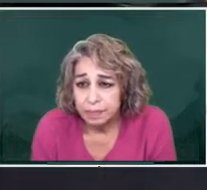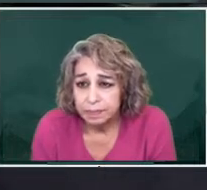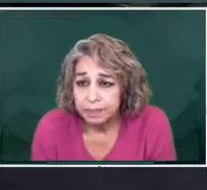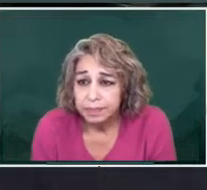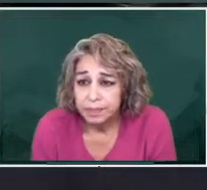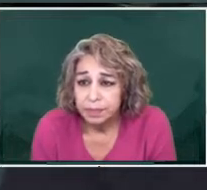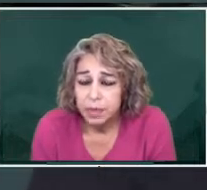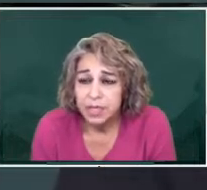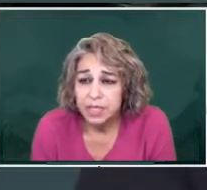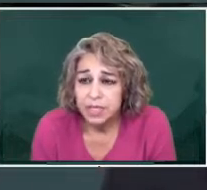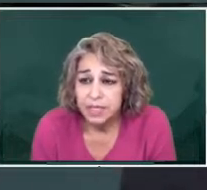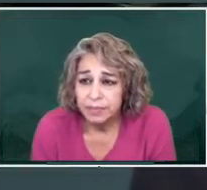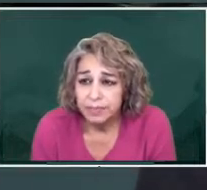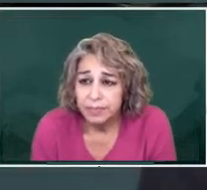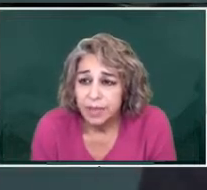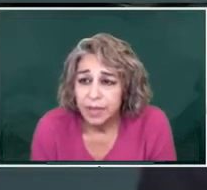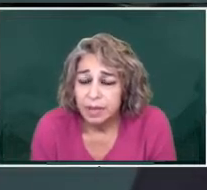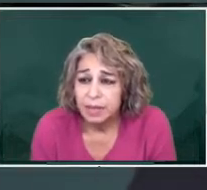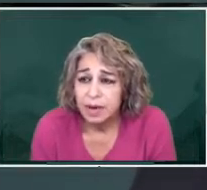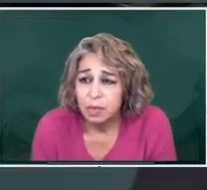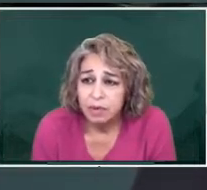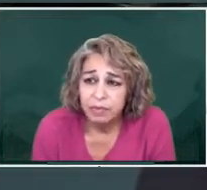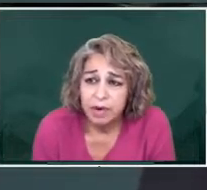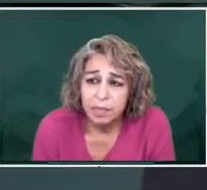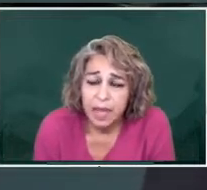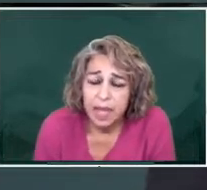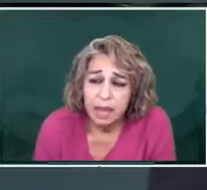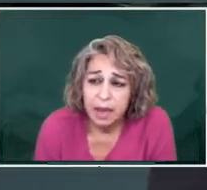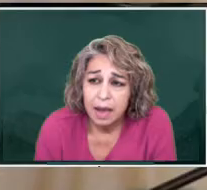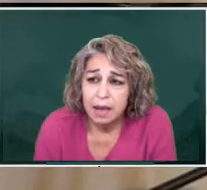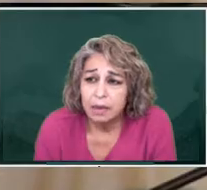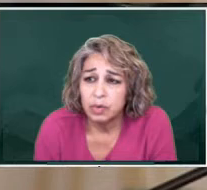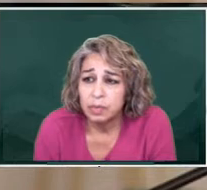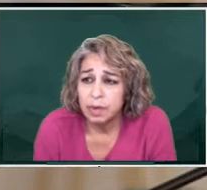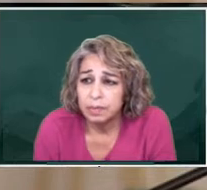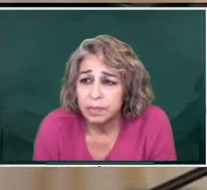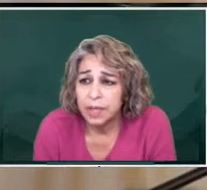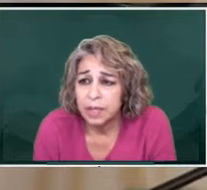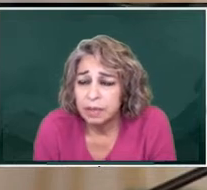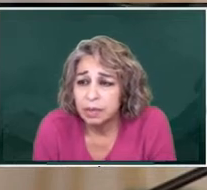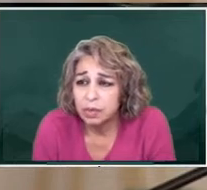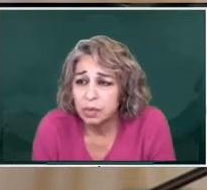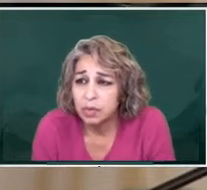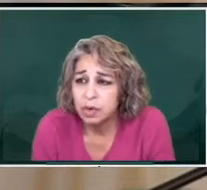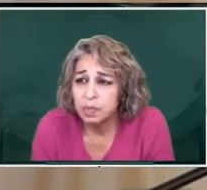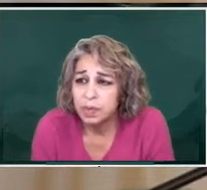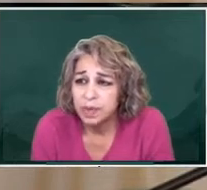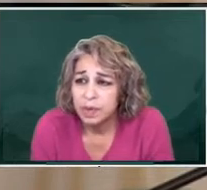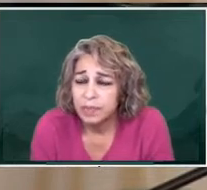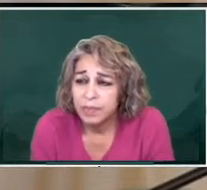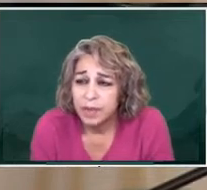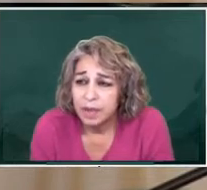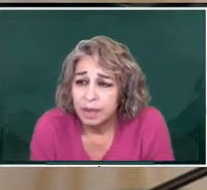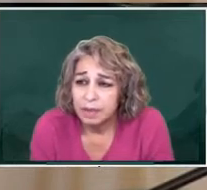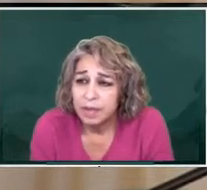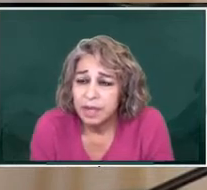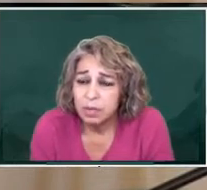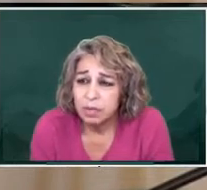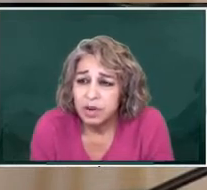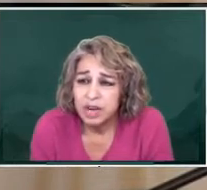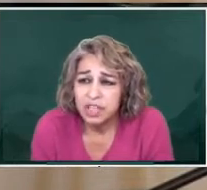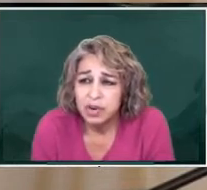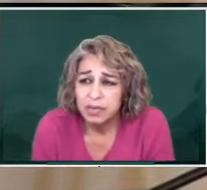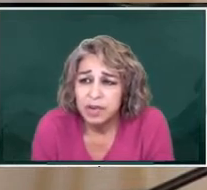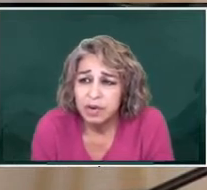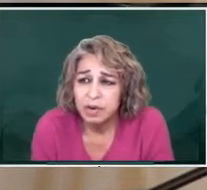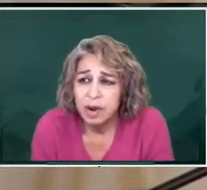persons that were from a group that